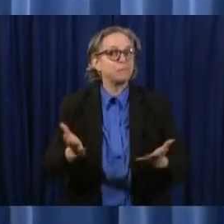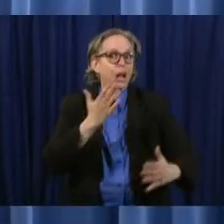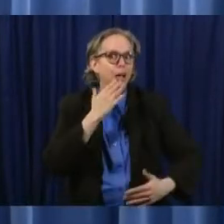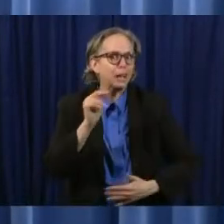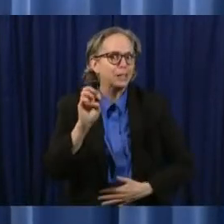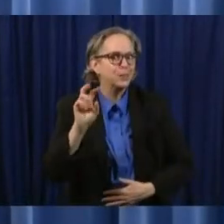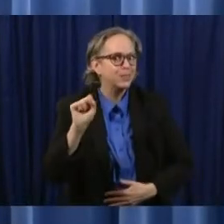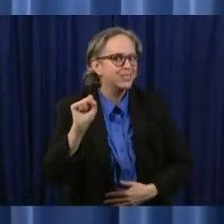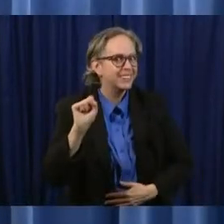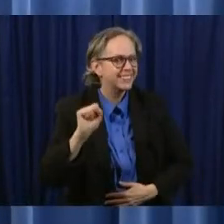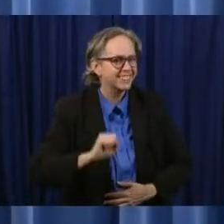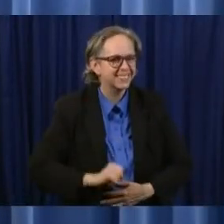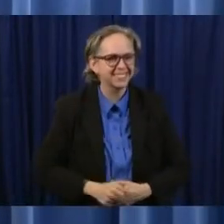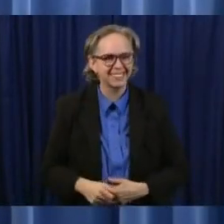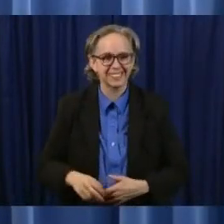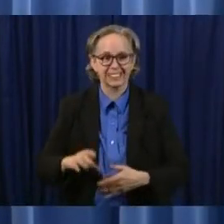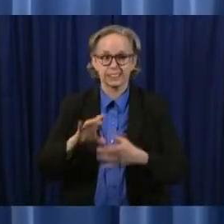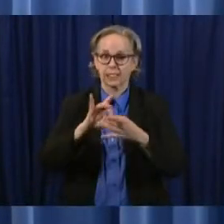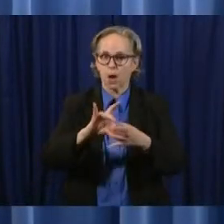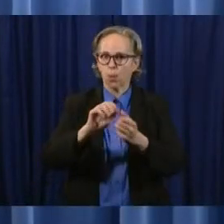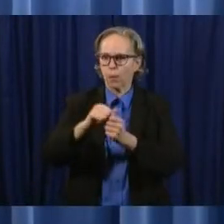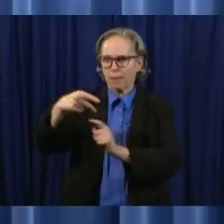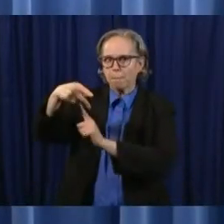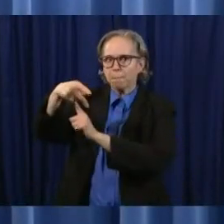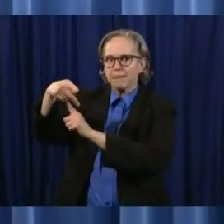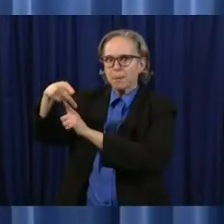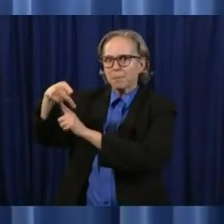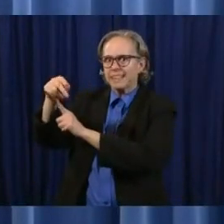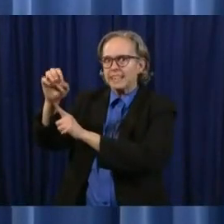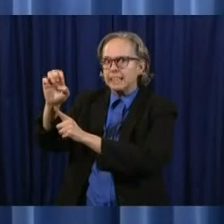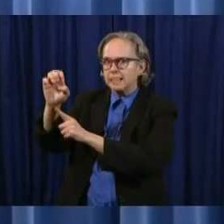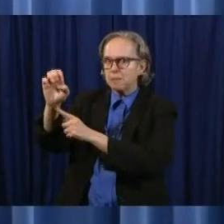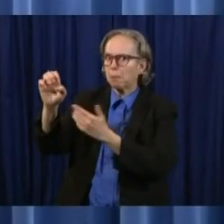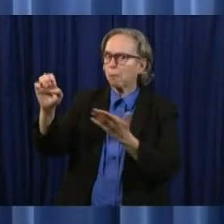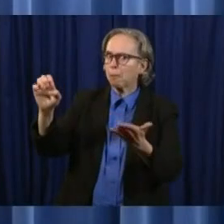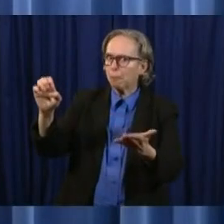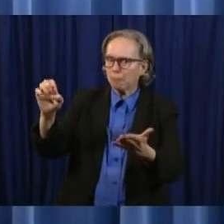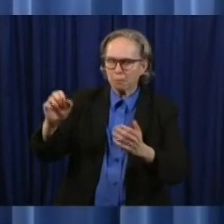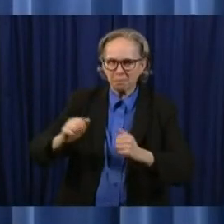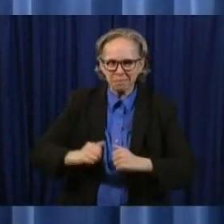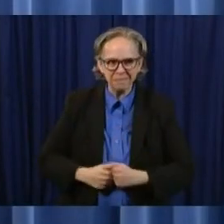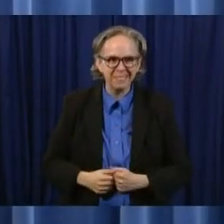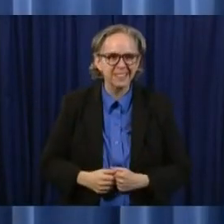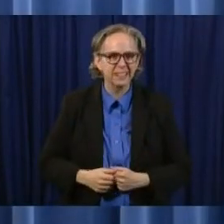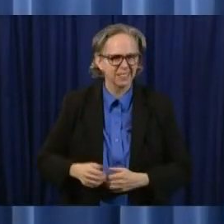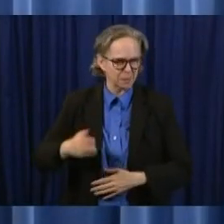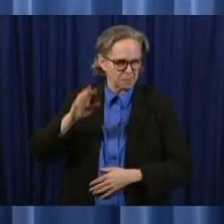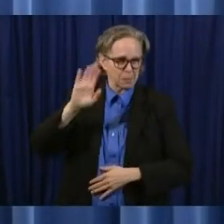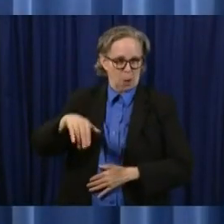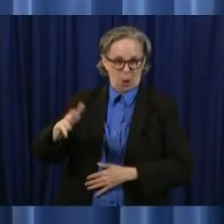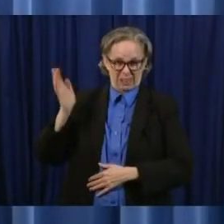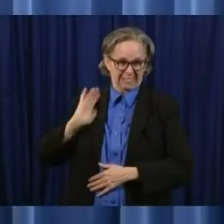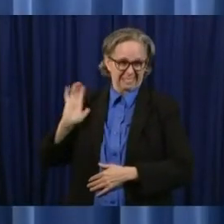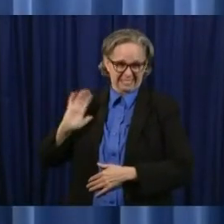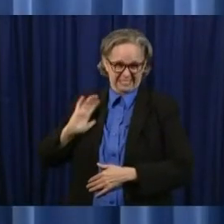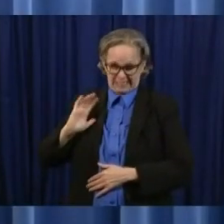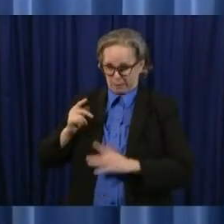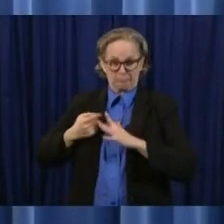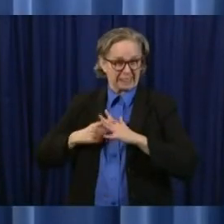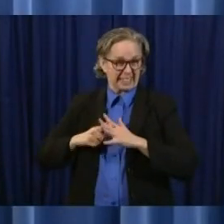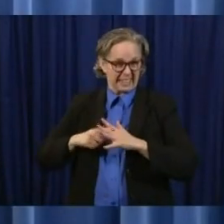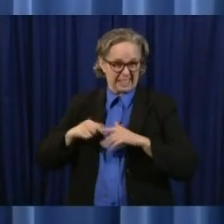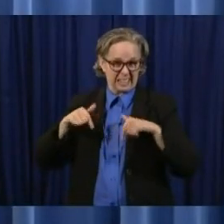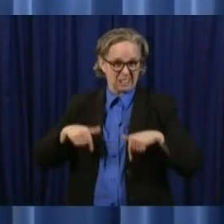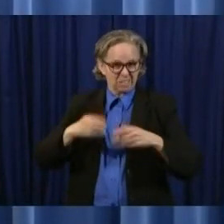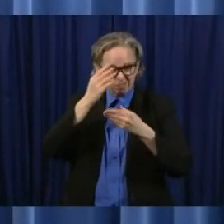PPE when this crisis began we told you that we're going to do everything that